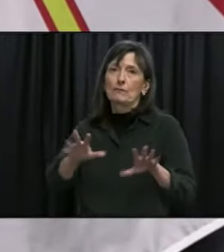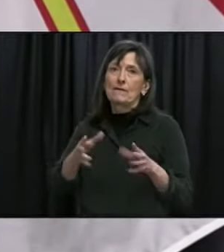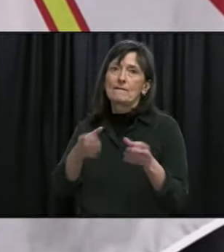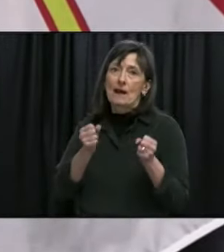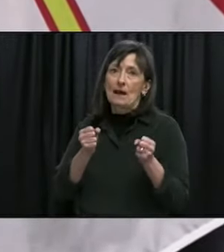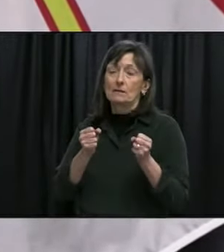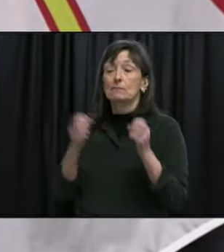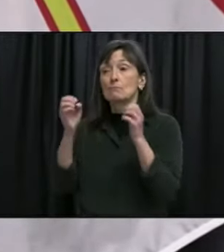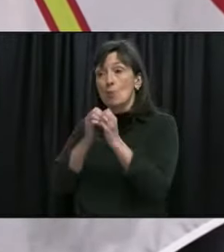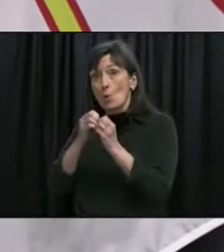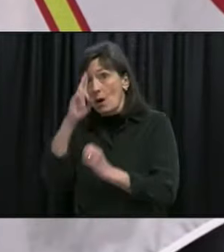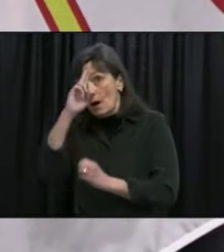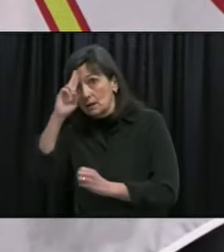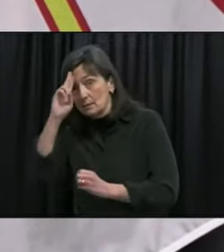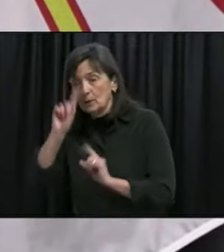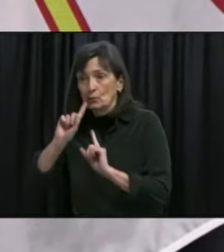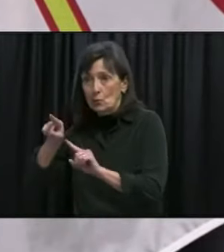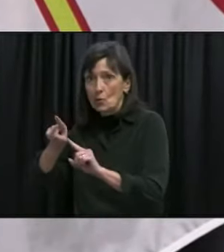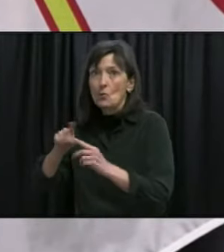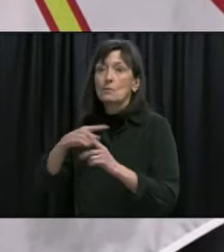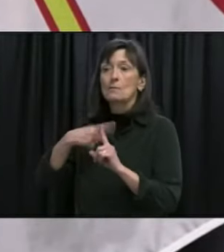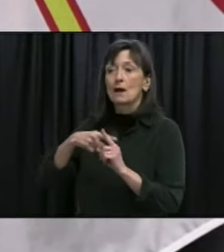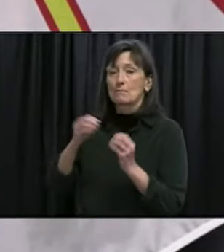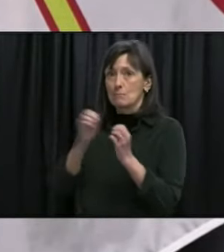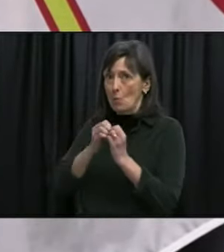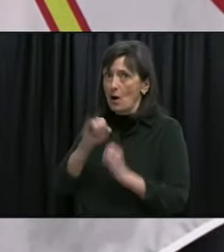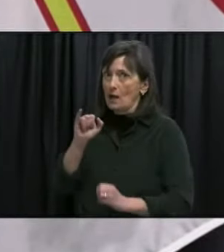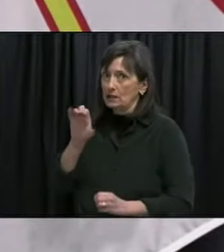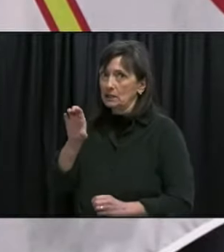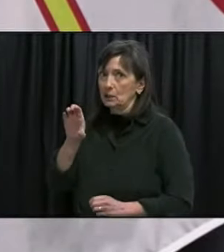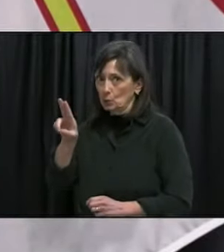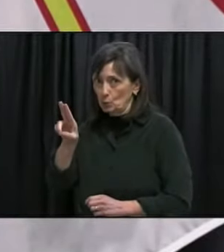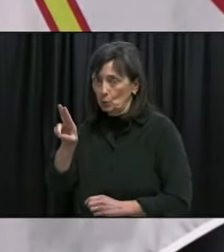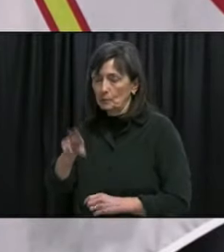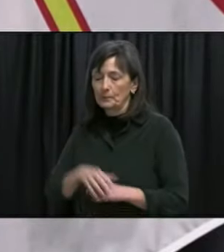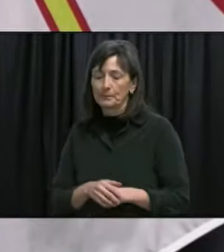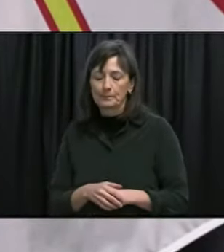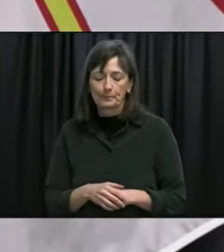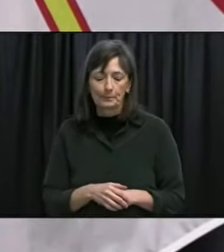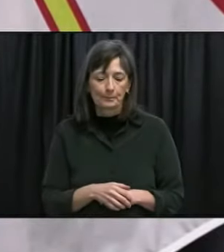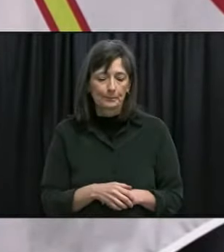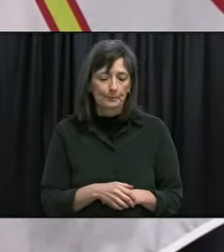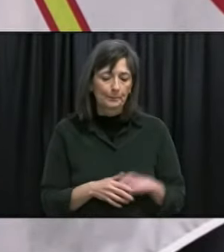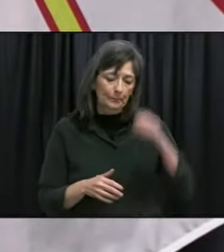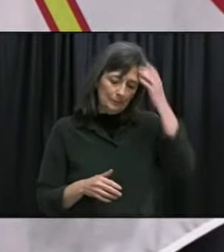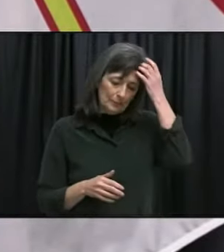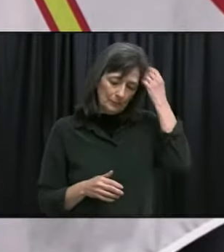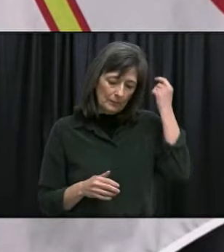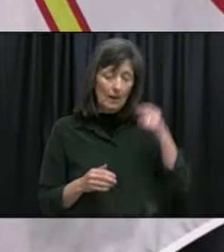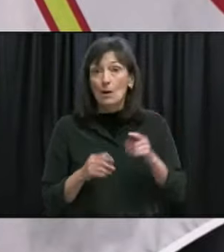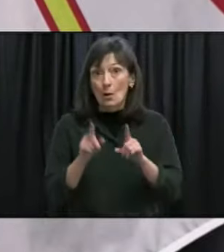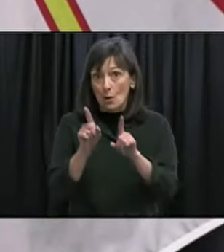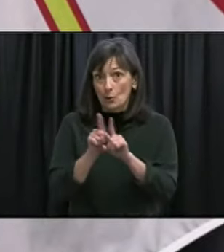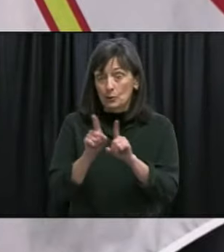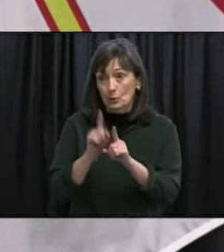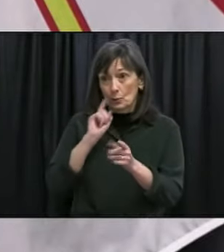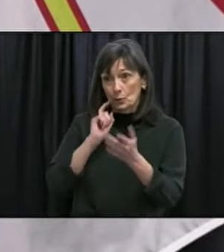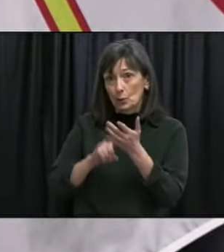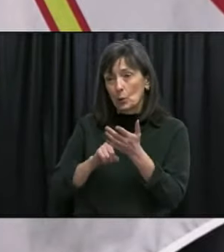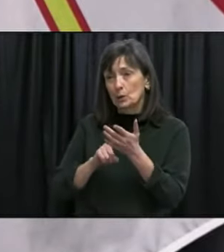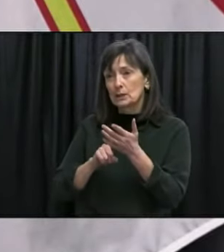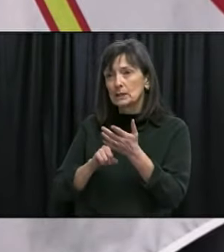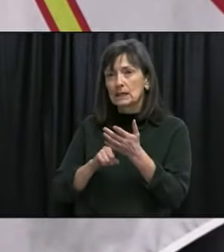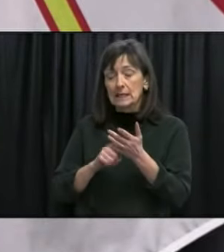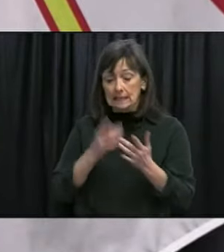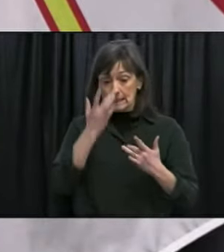hospitalizations and ICU and the other thing that we've noticed in terms of the kinetics is that you end up in hospital a little bit